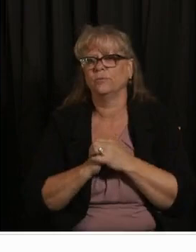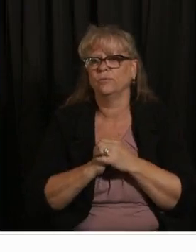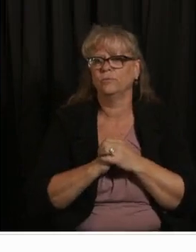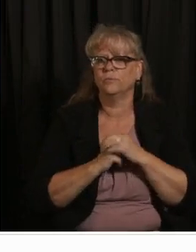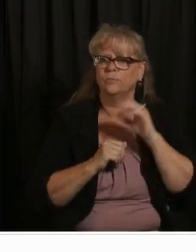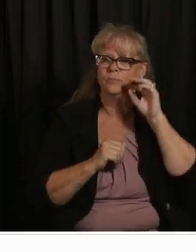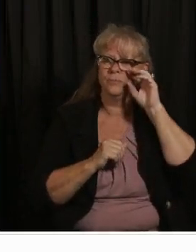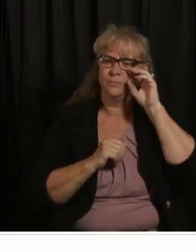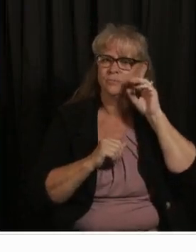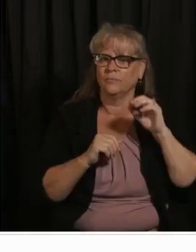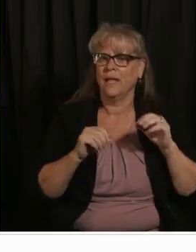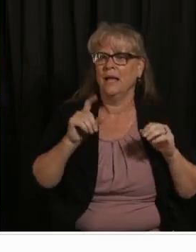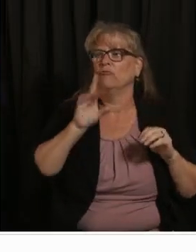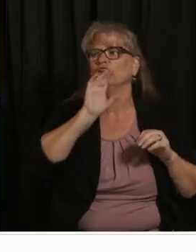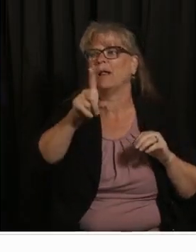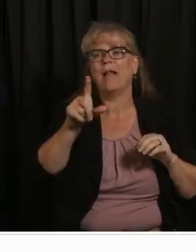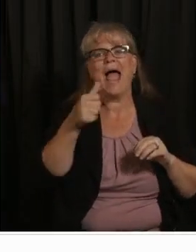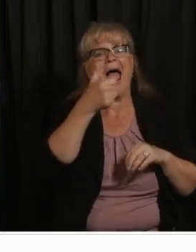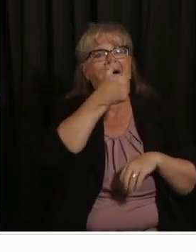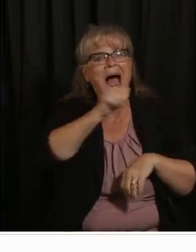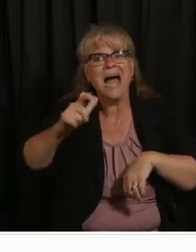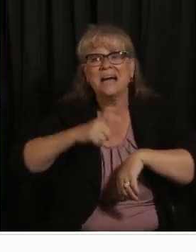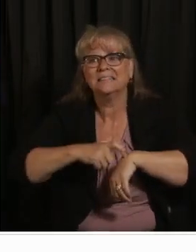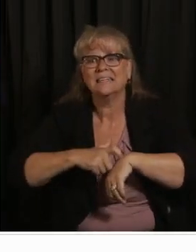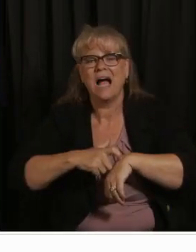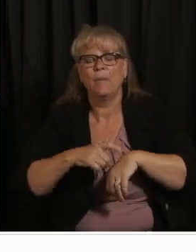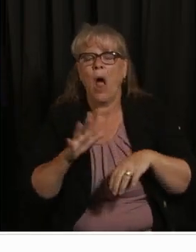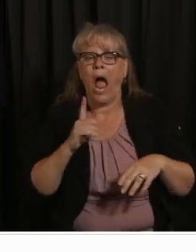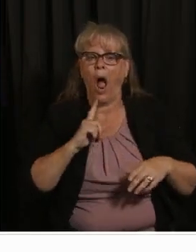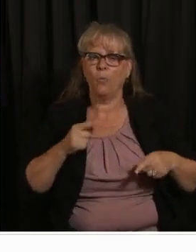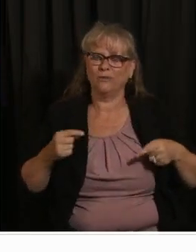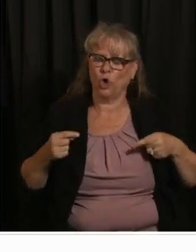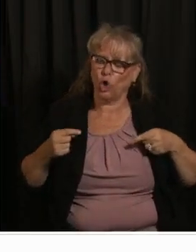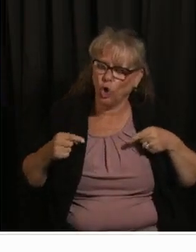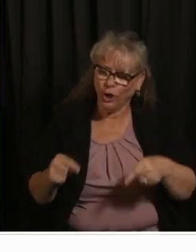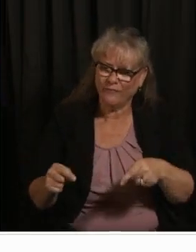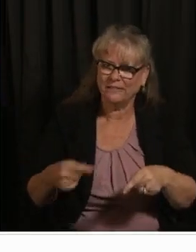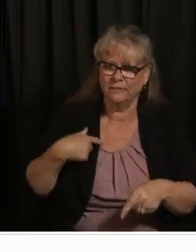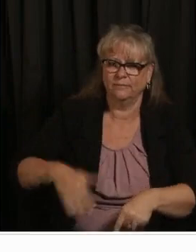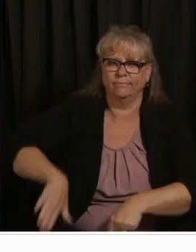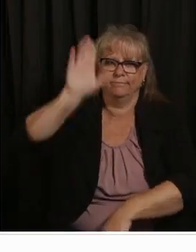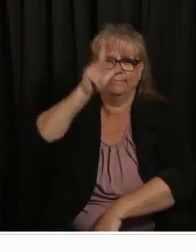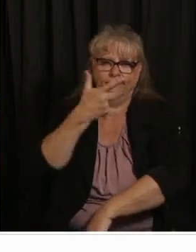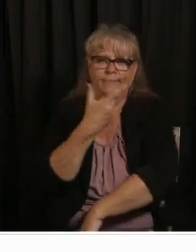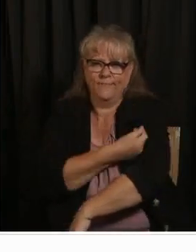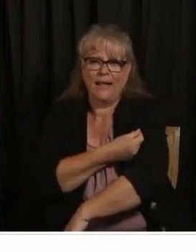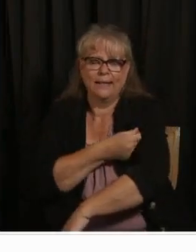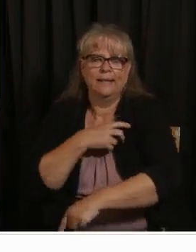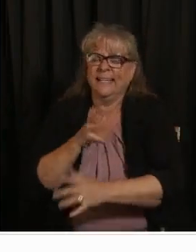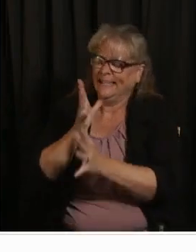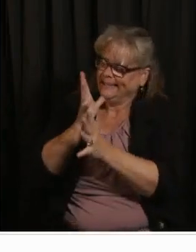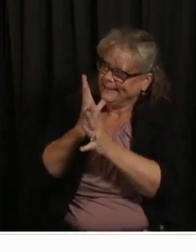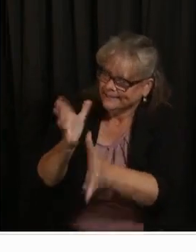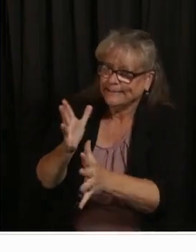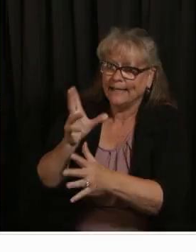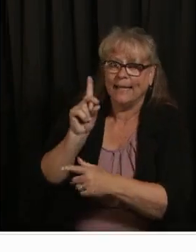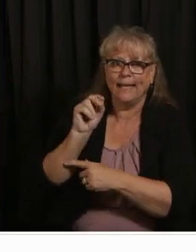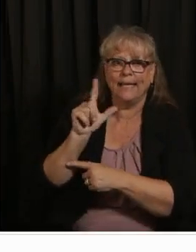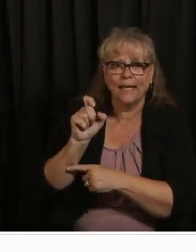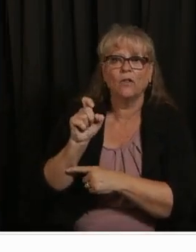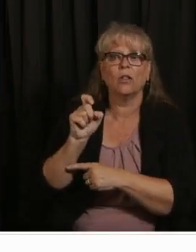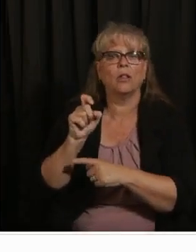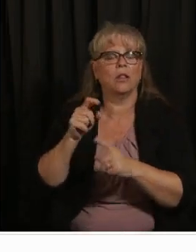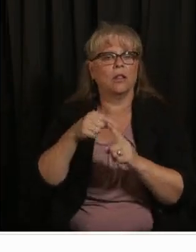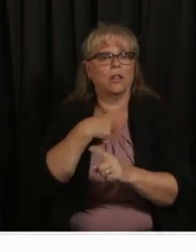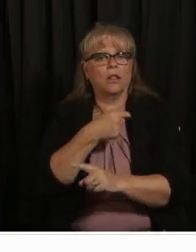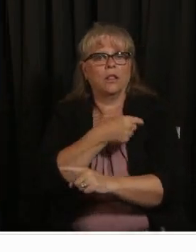I get any shot for that matter I get super nervous anticipating the needle um I don't like to be poked whatsoever and even seeing the newsreels of